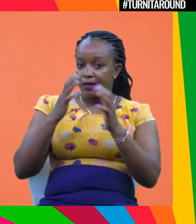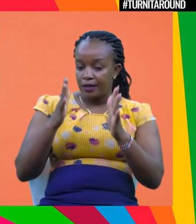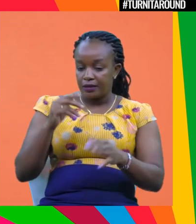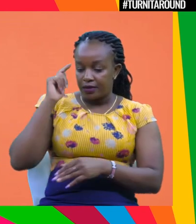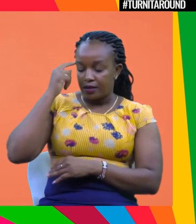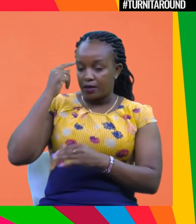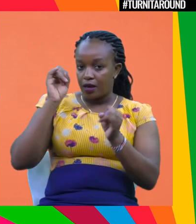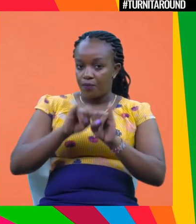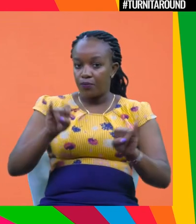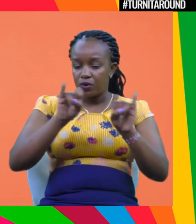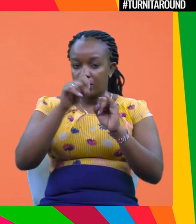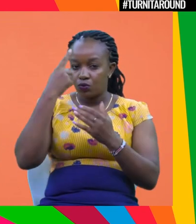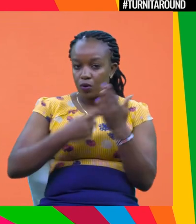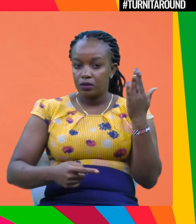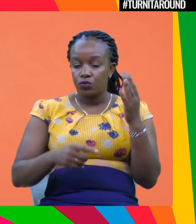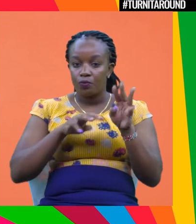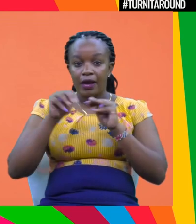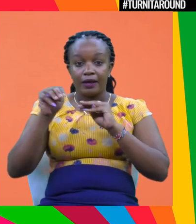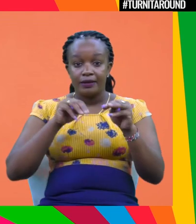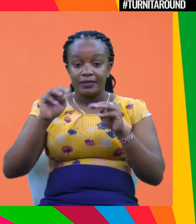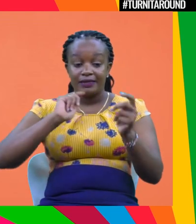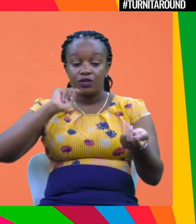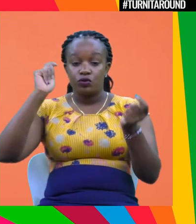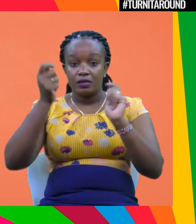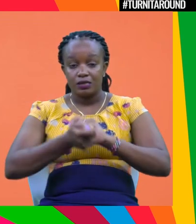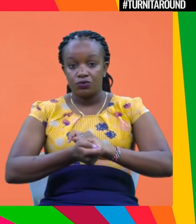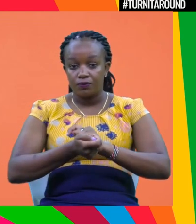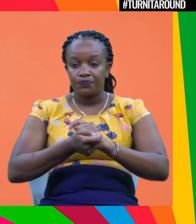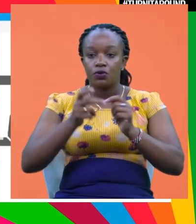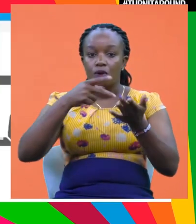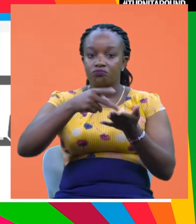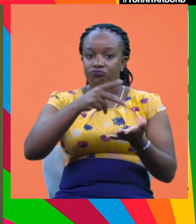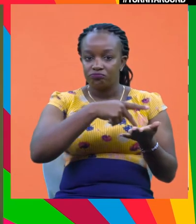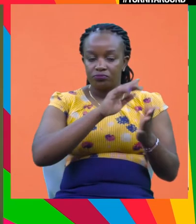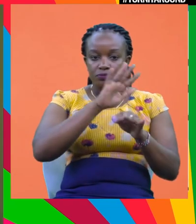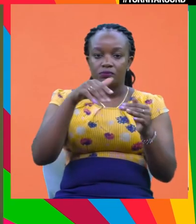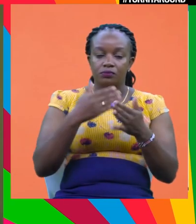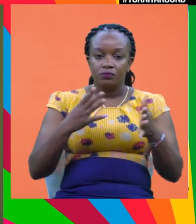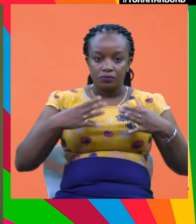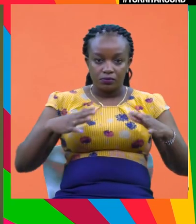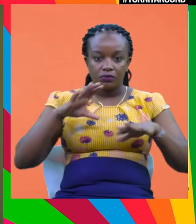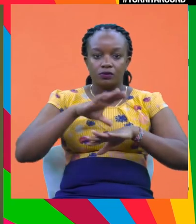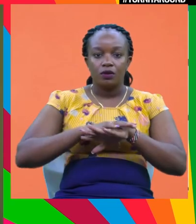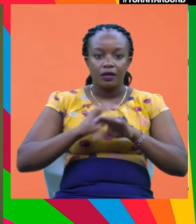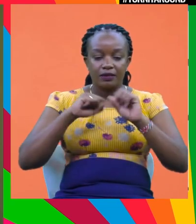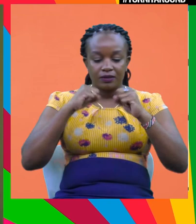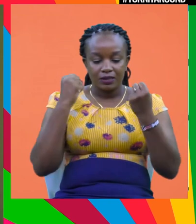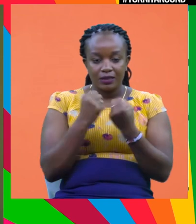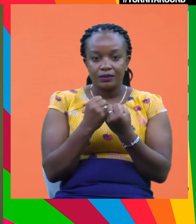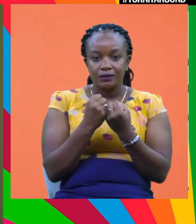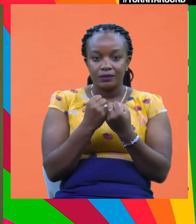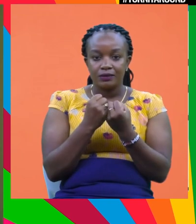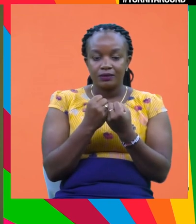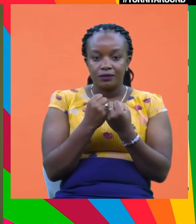think it's important to, um, manage that transition to compensate some of the losers to get broader societal